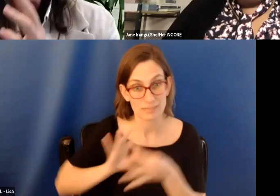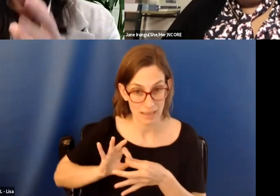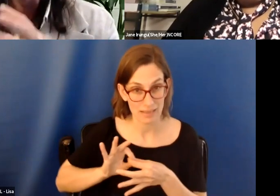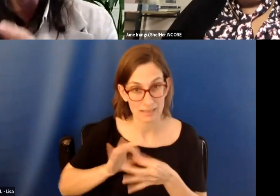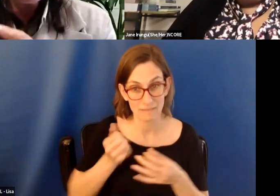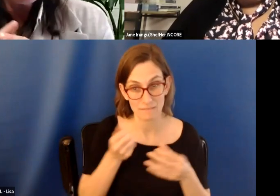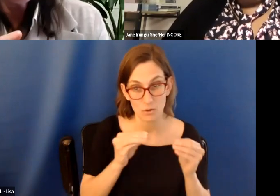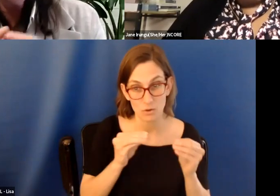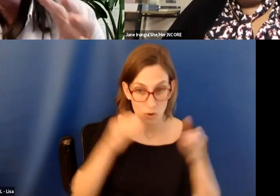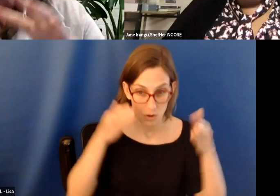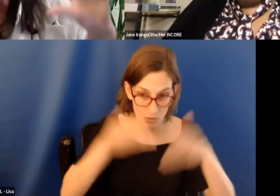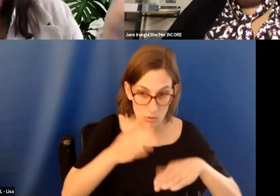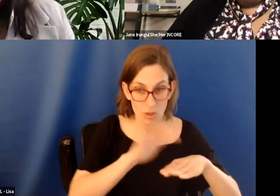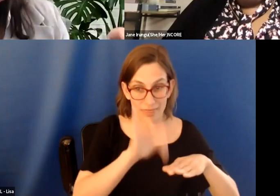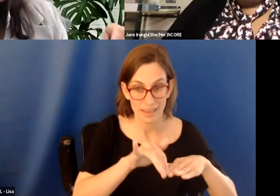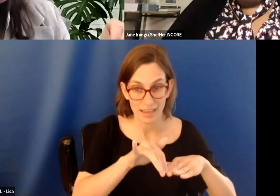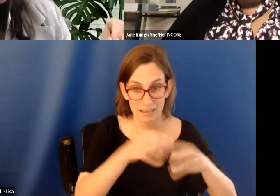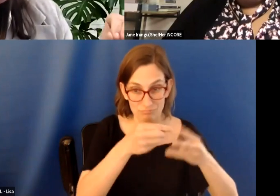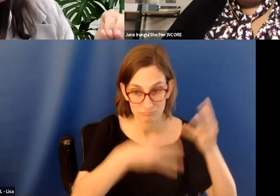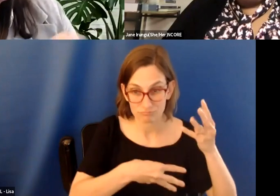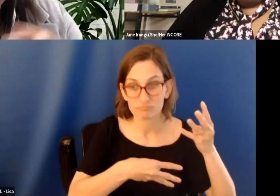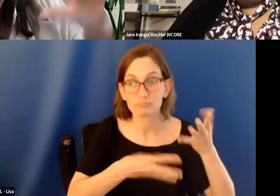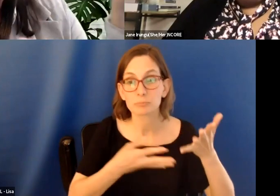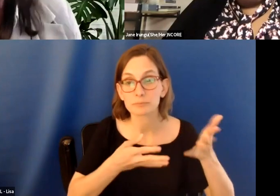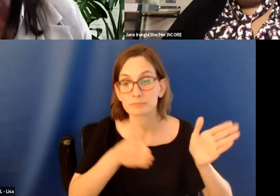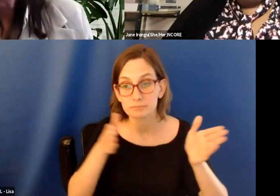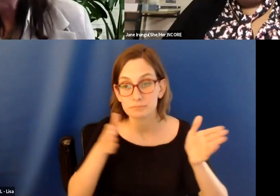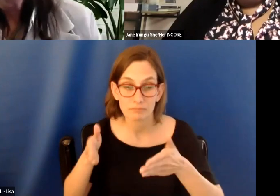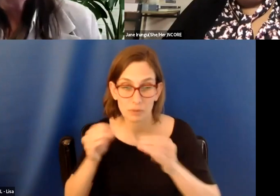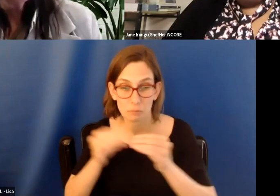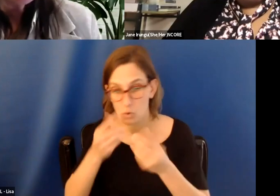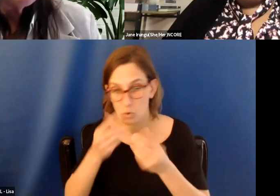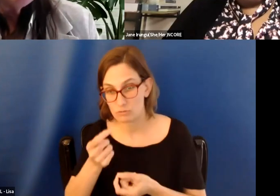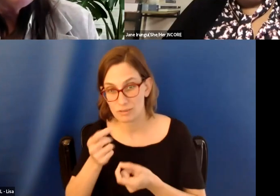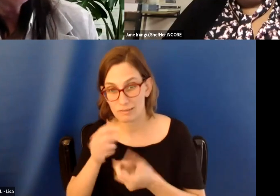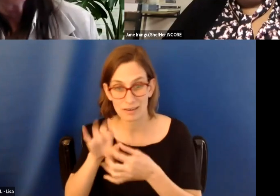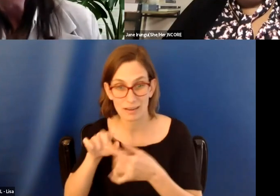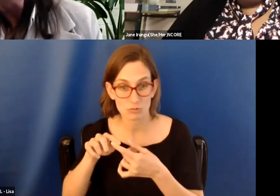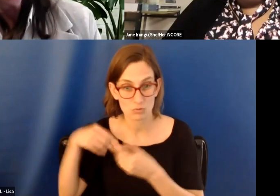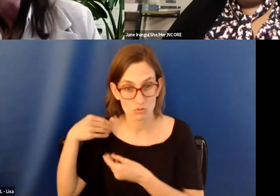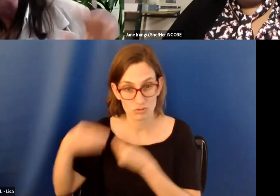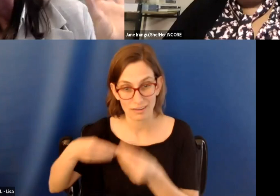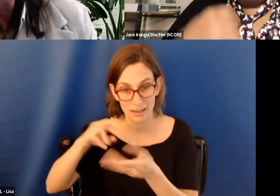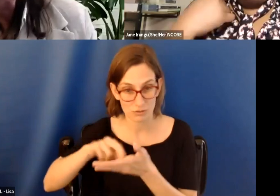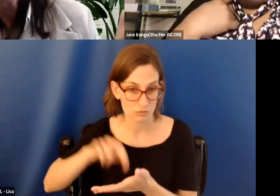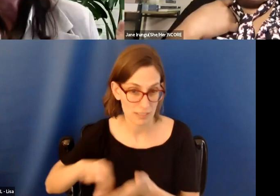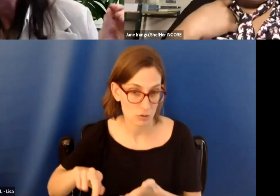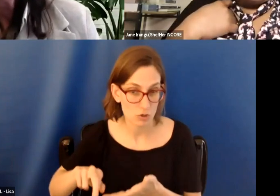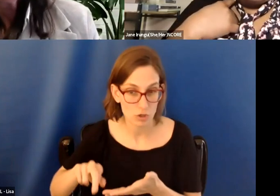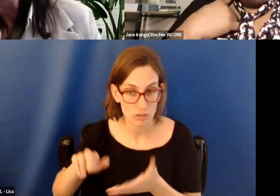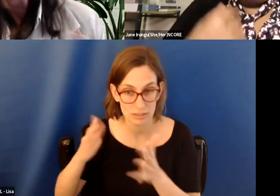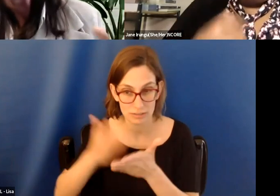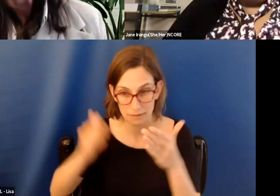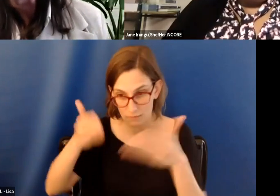that are more focused on that. Um, if you're really just more interested in connecting to your genealogical research, um, there's ones that are